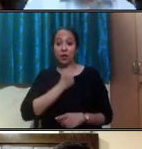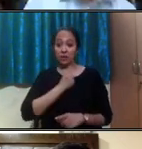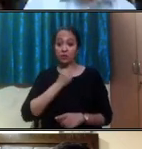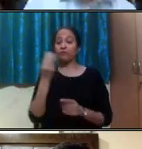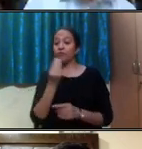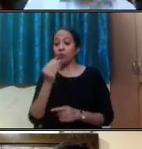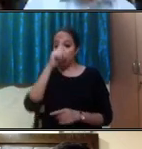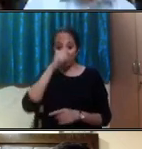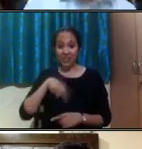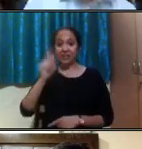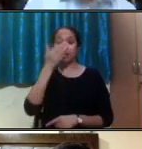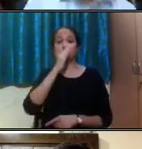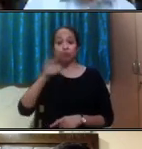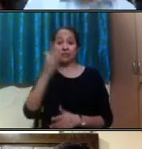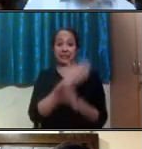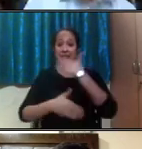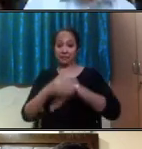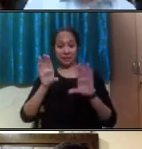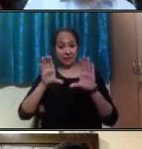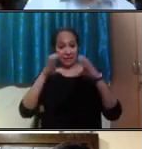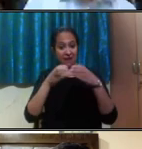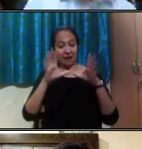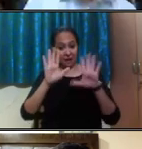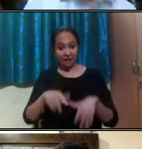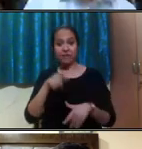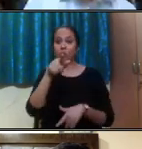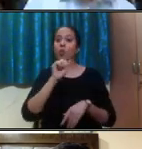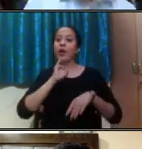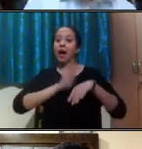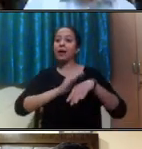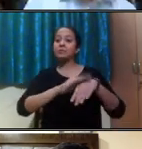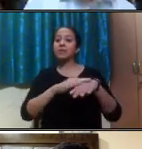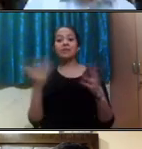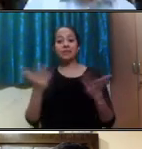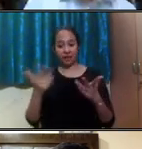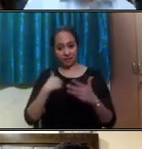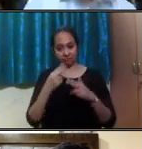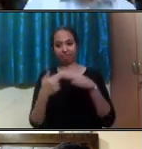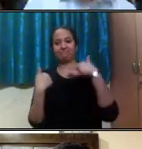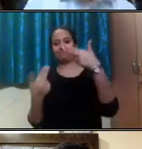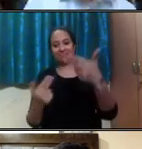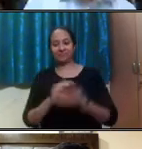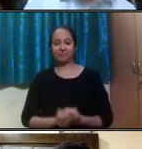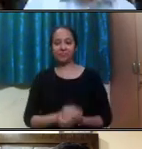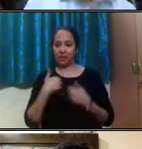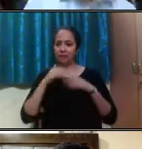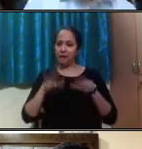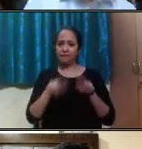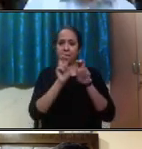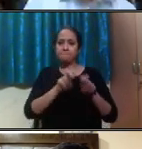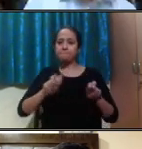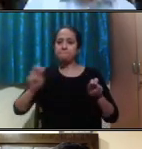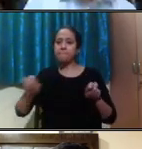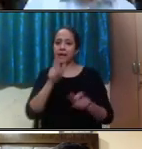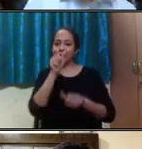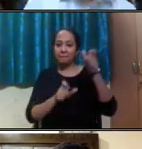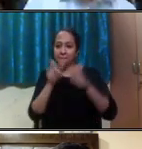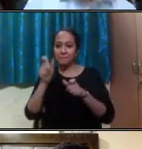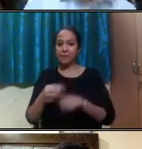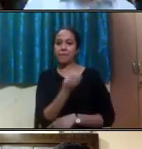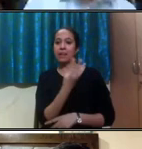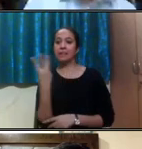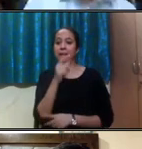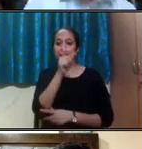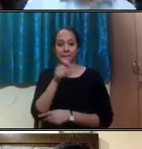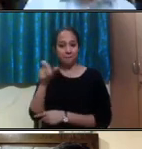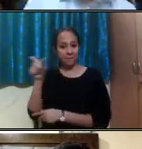with a disability on his experience of studying in the U.S. We have a panel of three speakers joining us today. And after